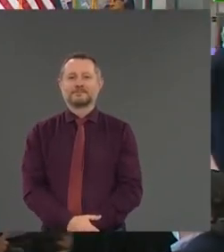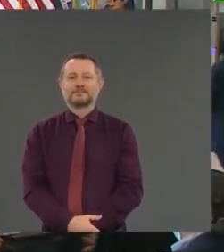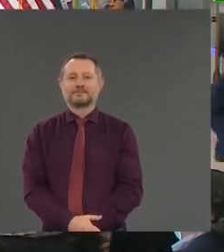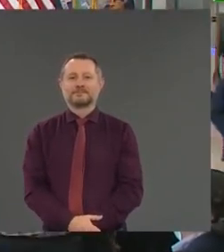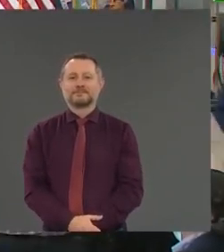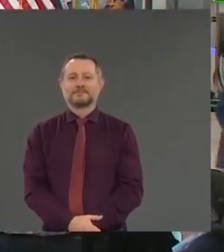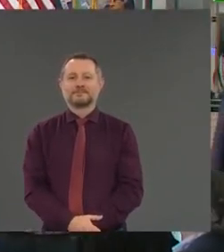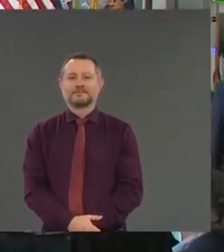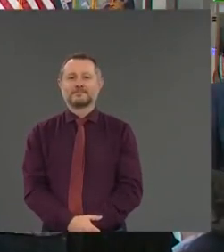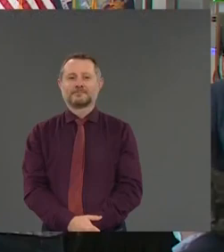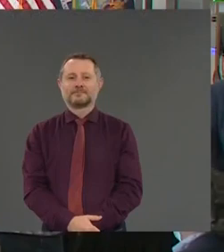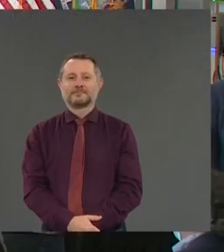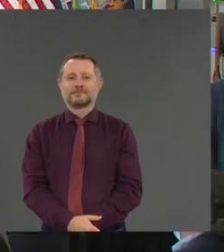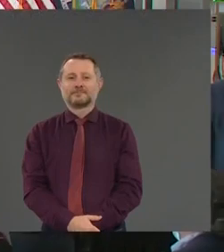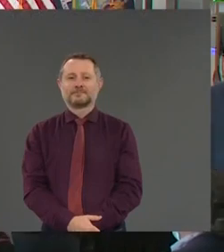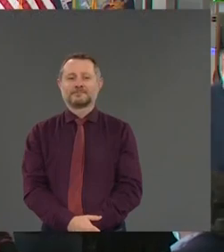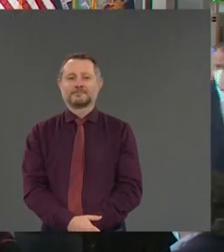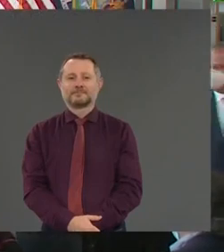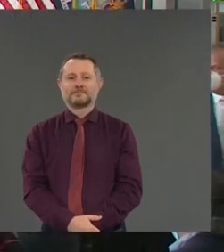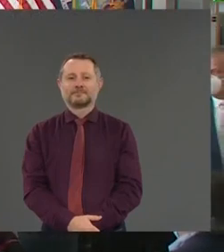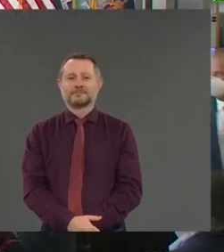One, two, three. One,